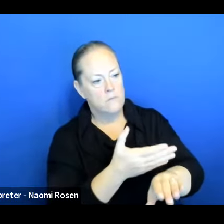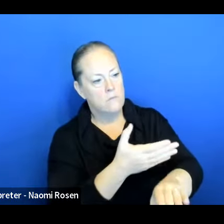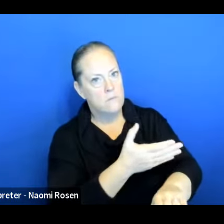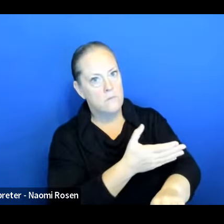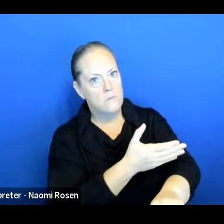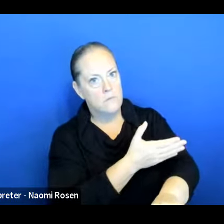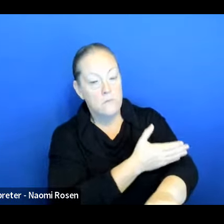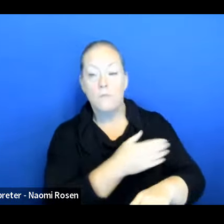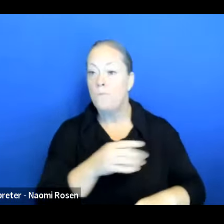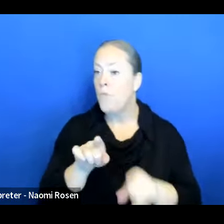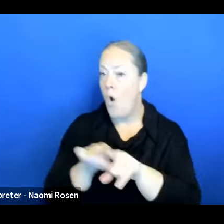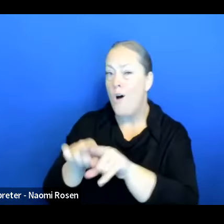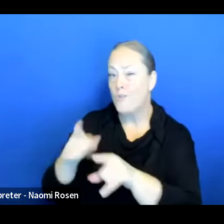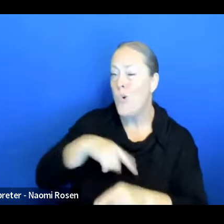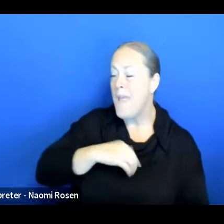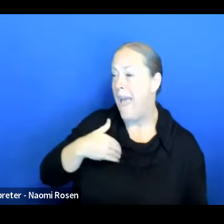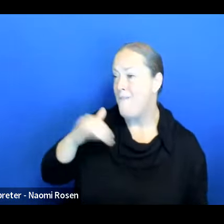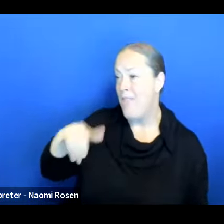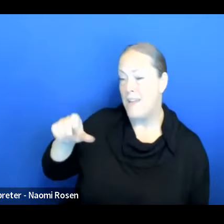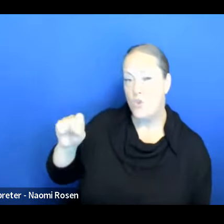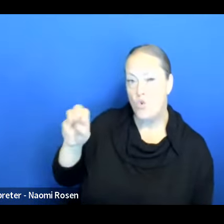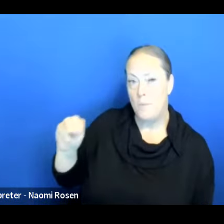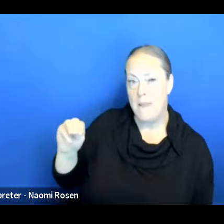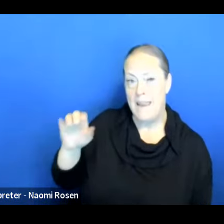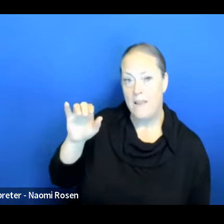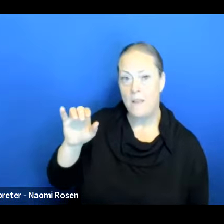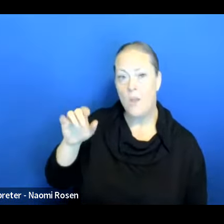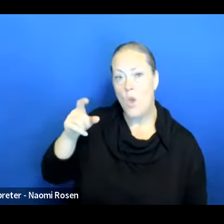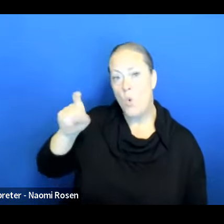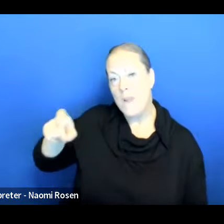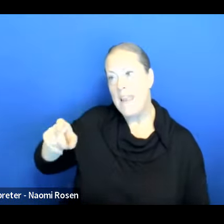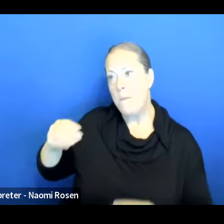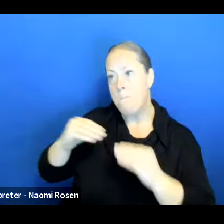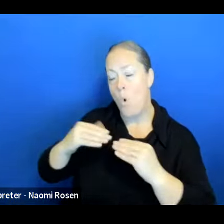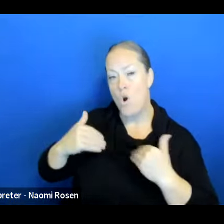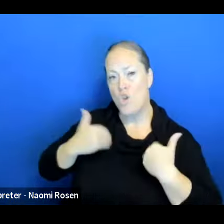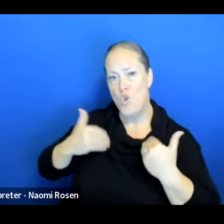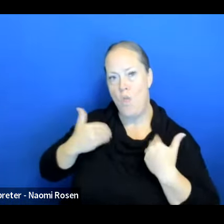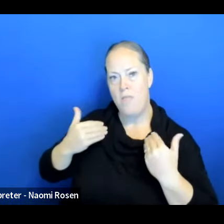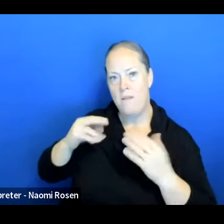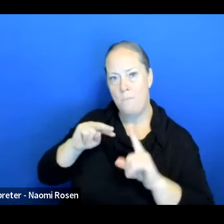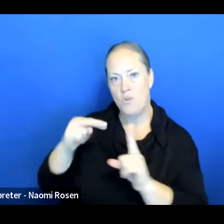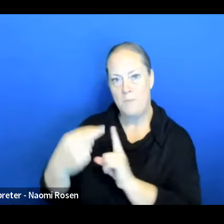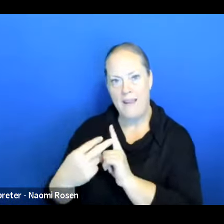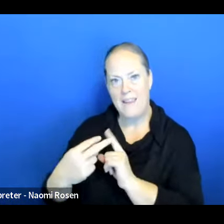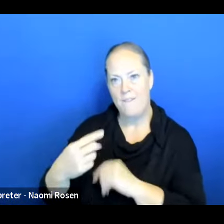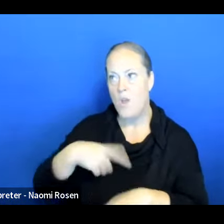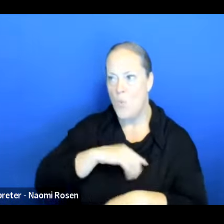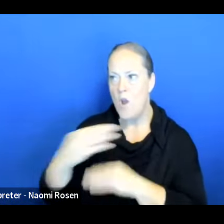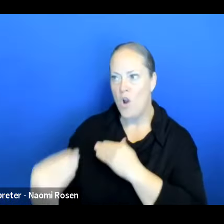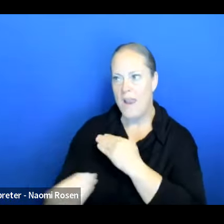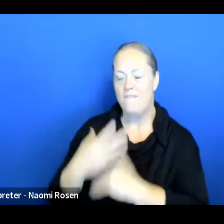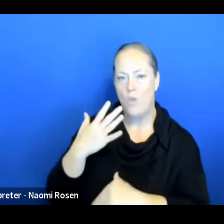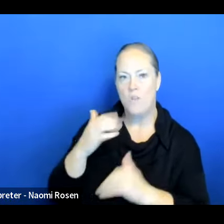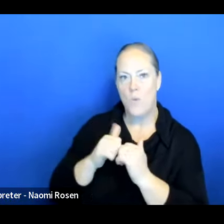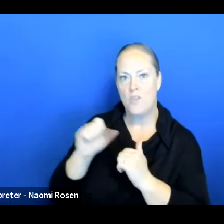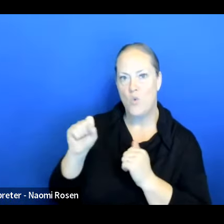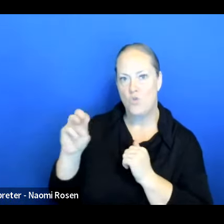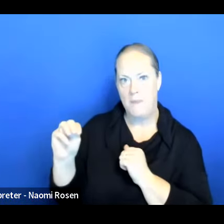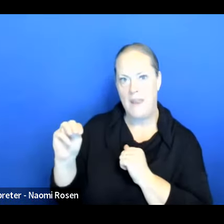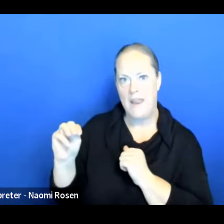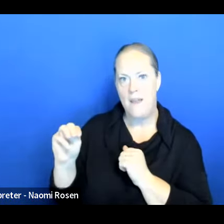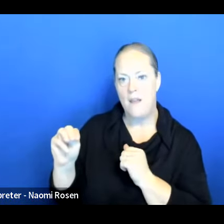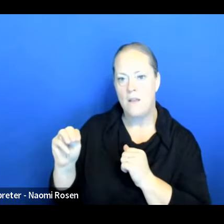and I'm bringing more of the, you know, youth perspective. We're very influenced by what we see in social media and